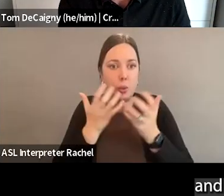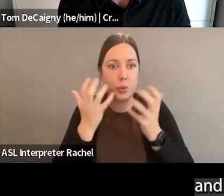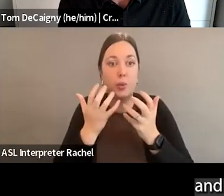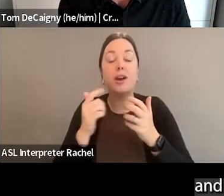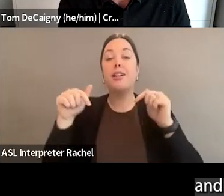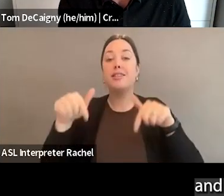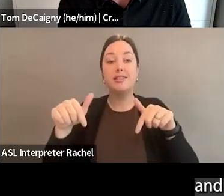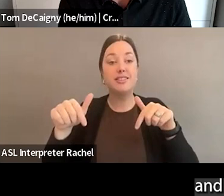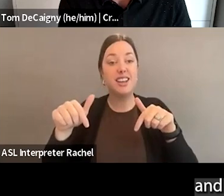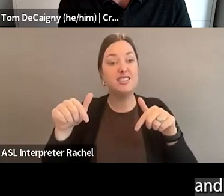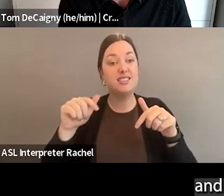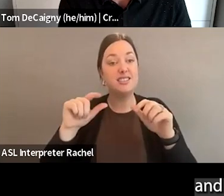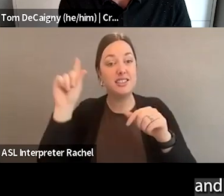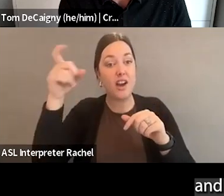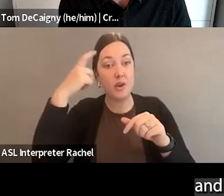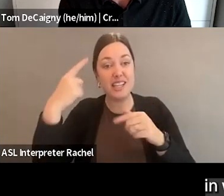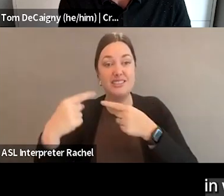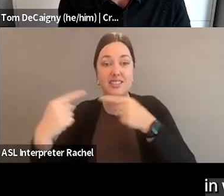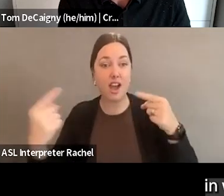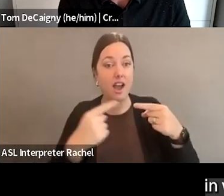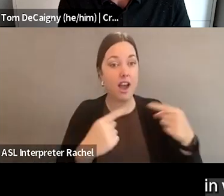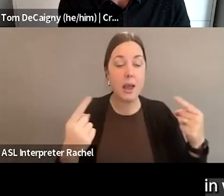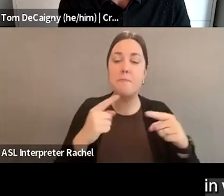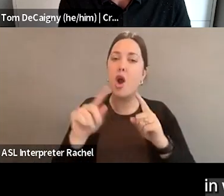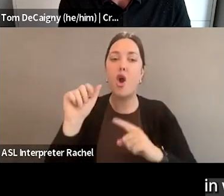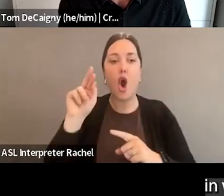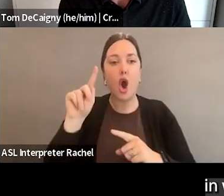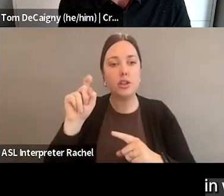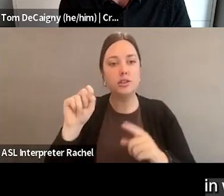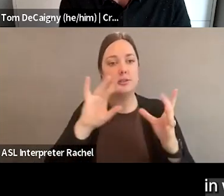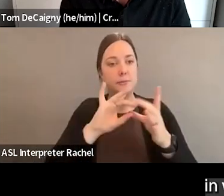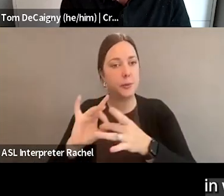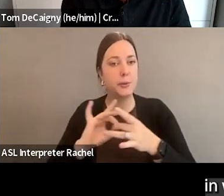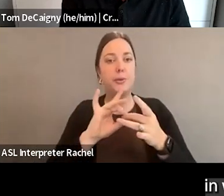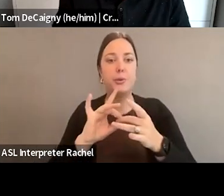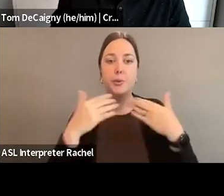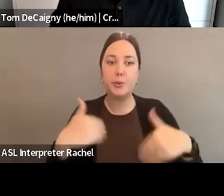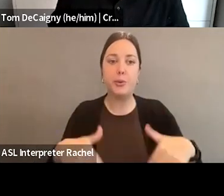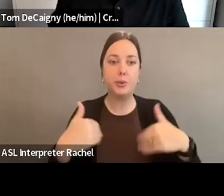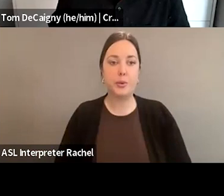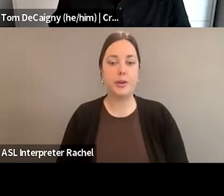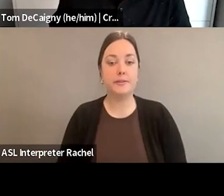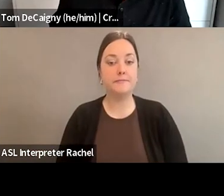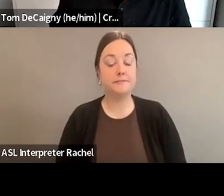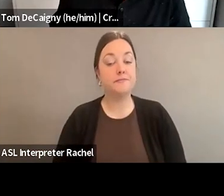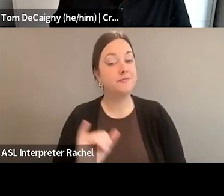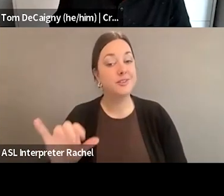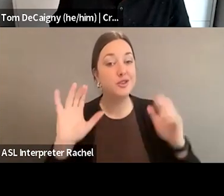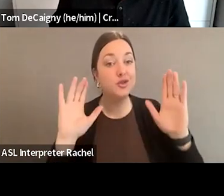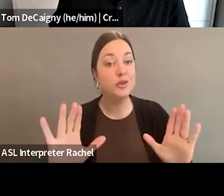democracy is so divided, to be emphasizing the ways in which the arts and arts education bring people together. Yeah, that's terrific.